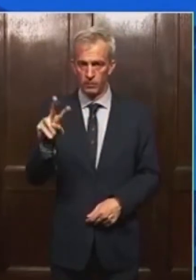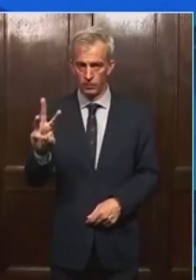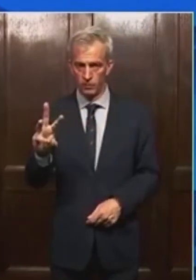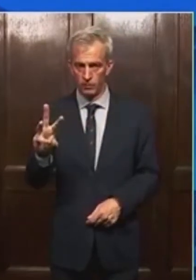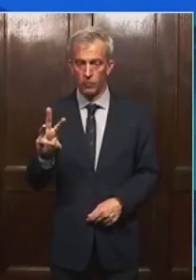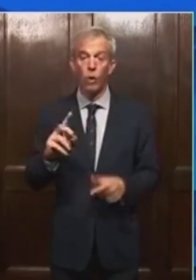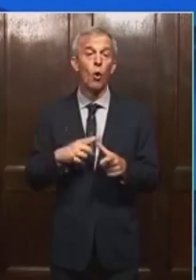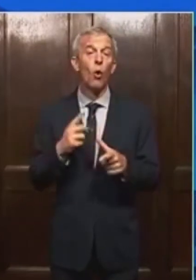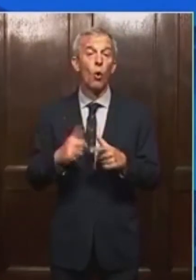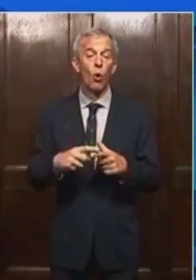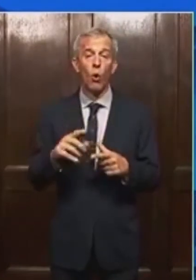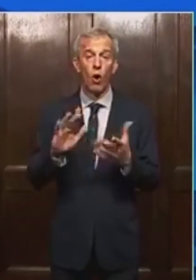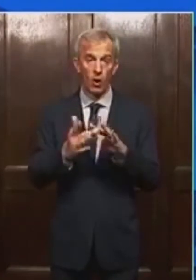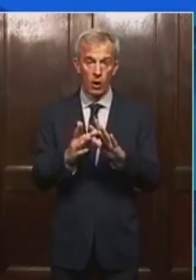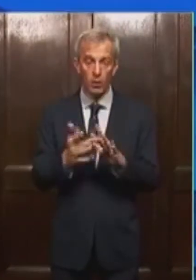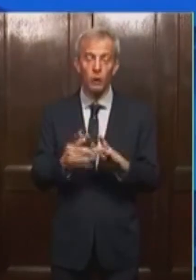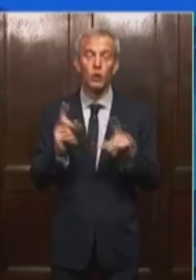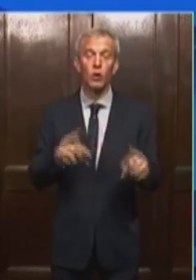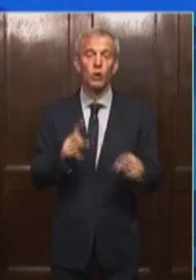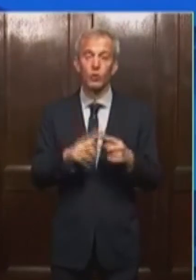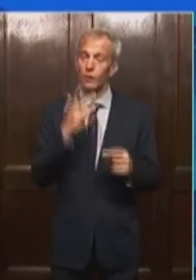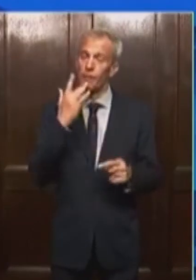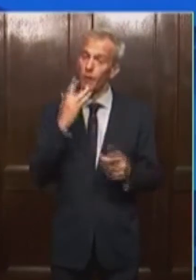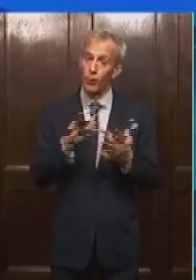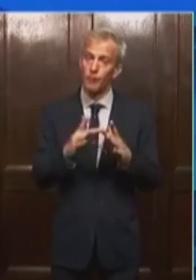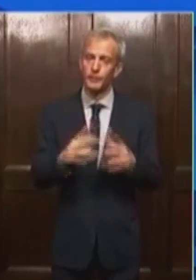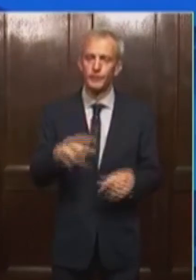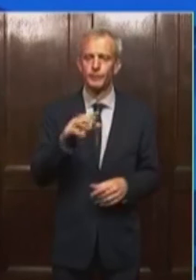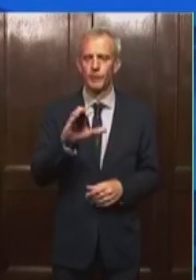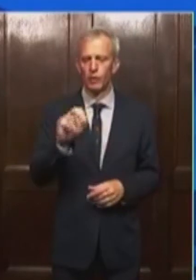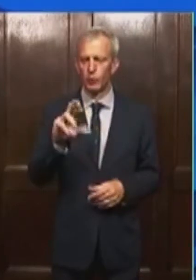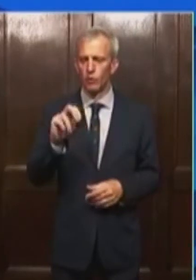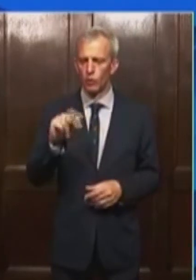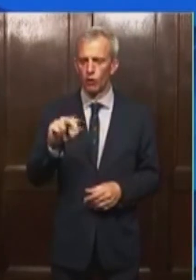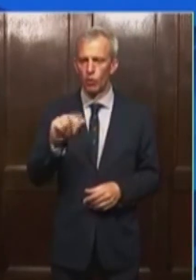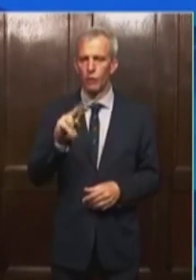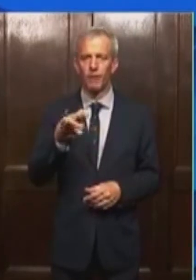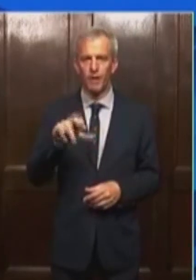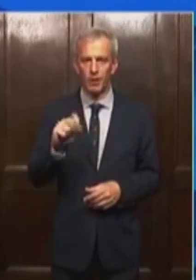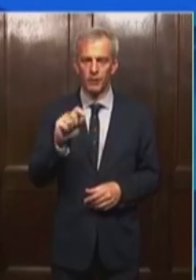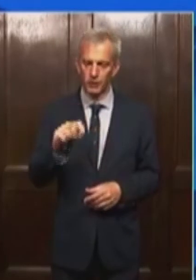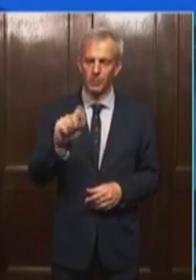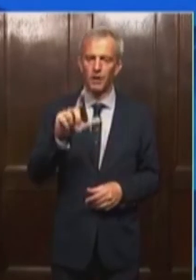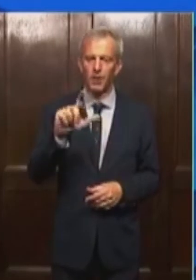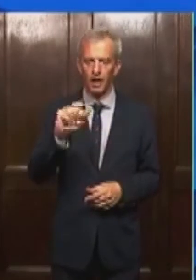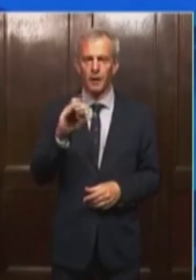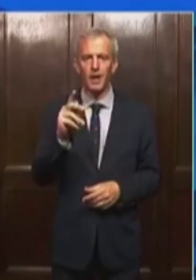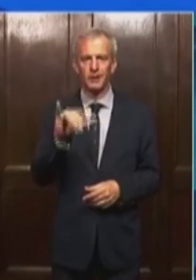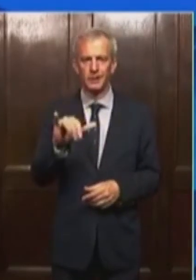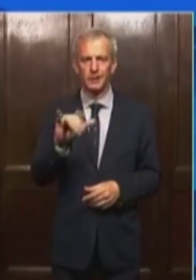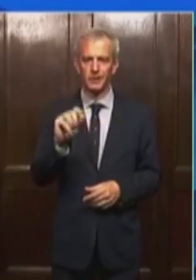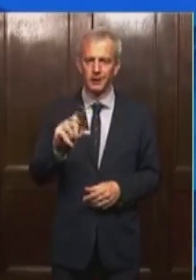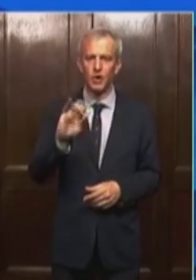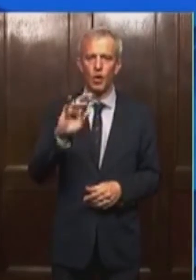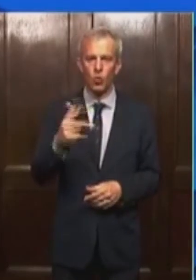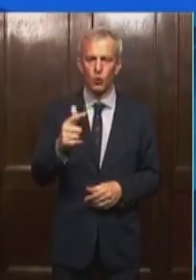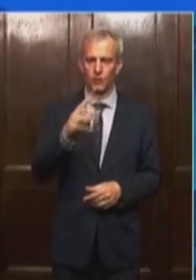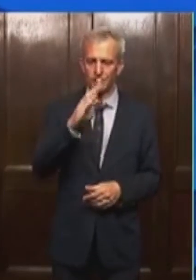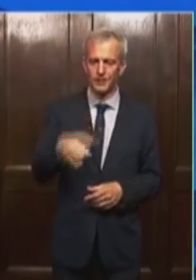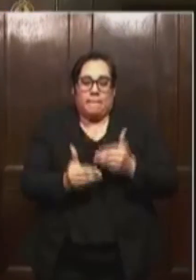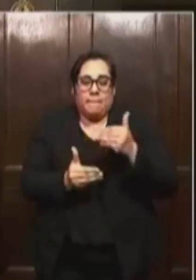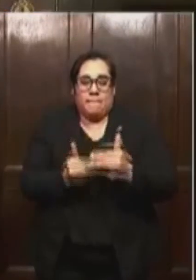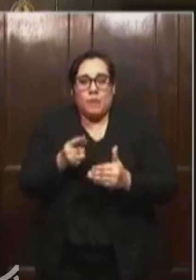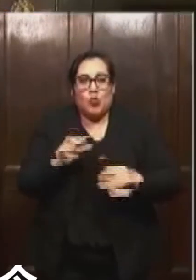Or if you're online, just go to our favorite website, coronavirus.lacity.org slash senior meals.